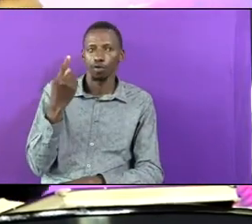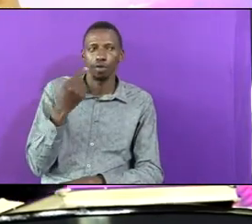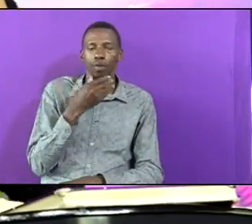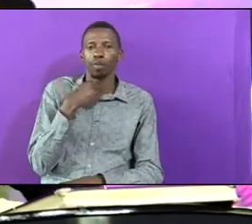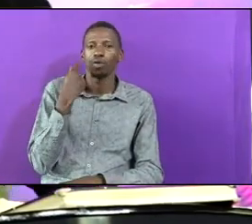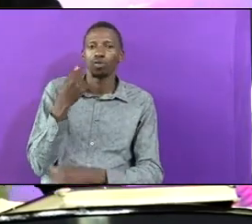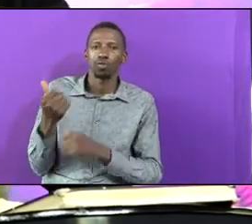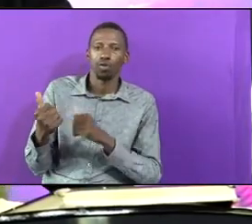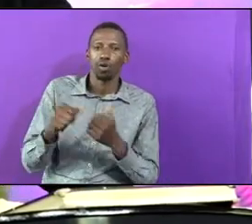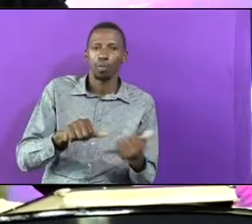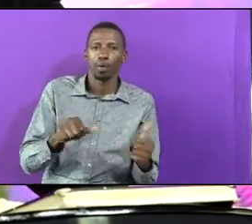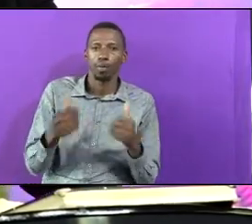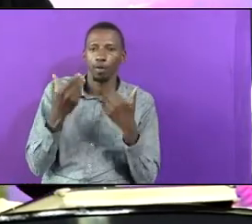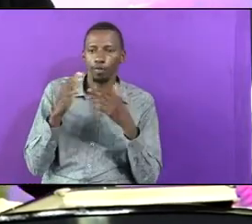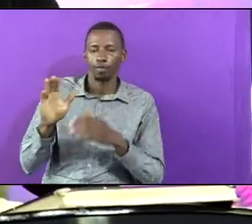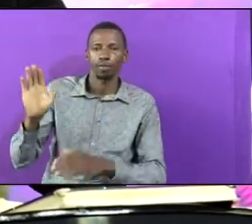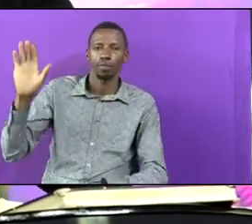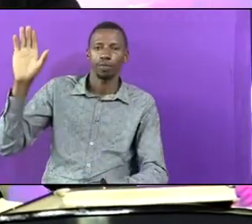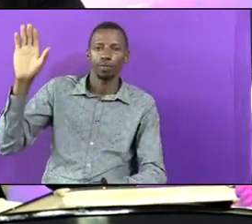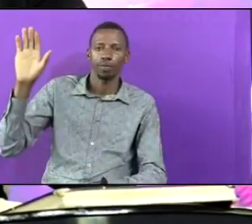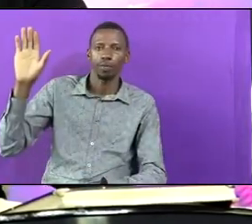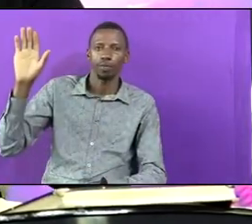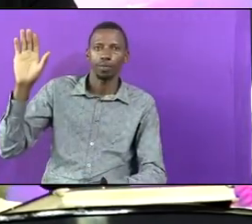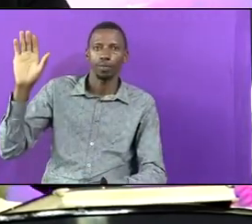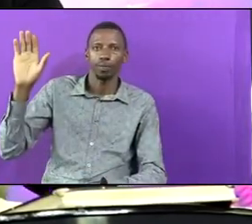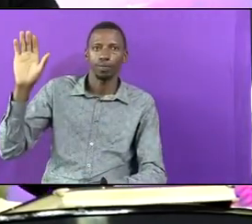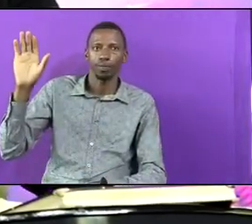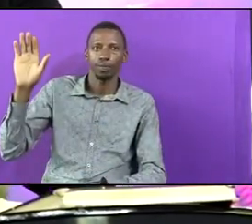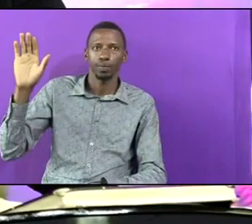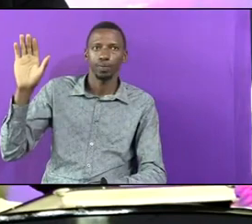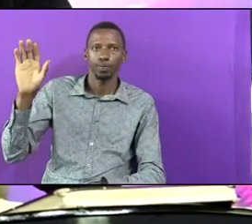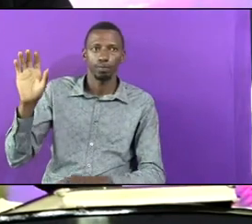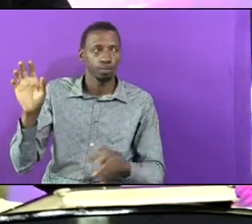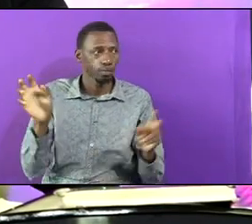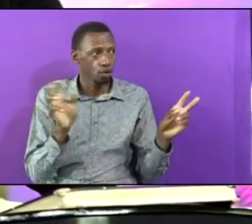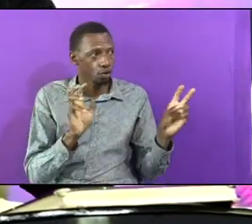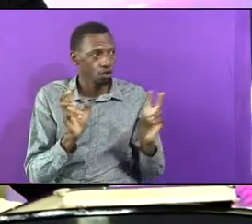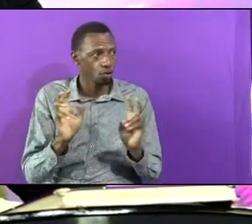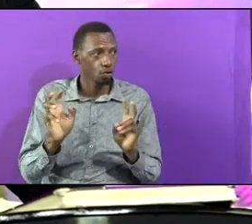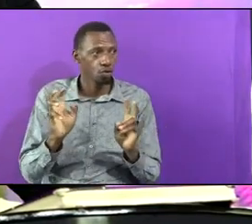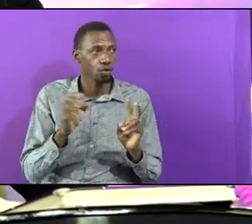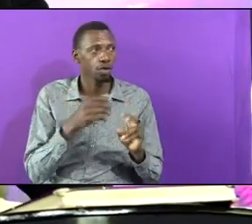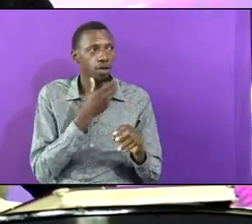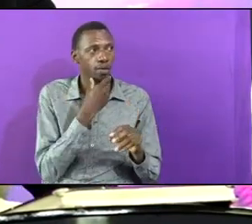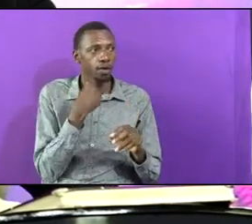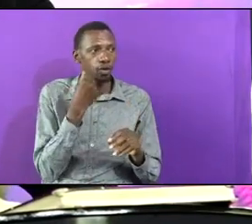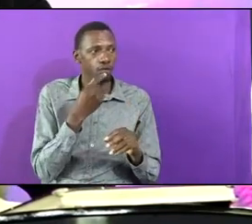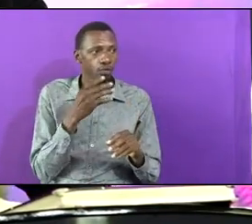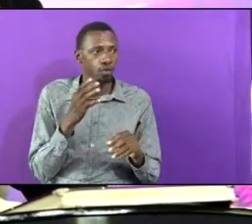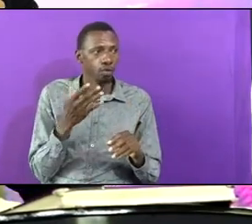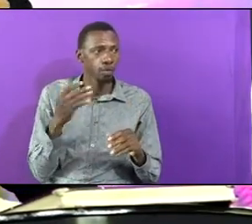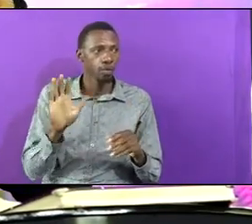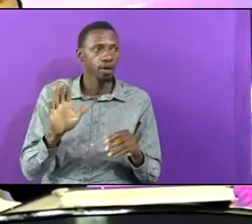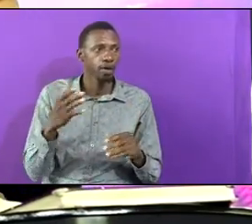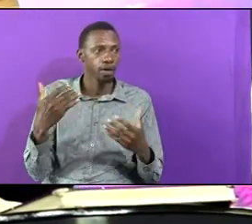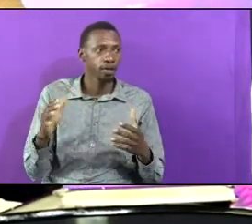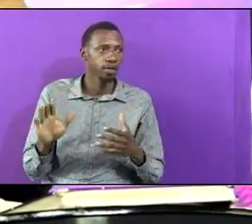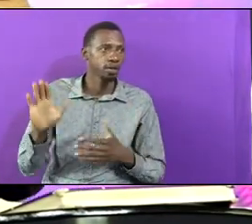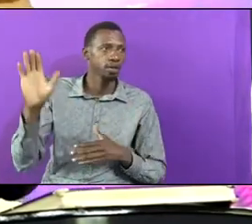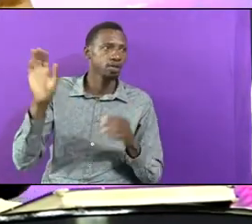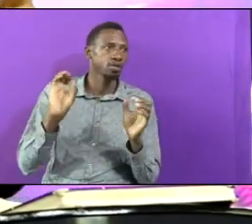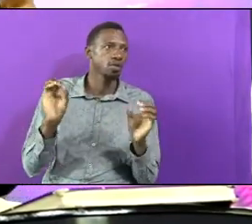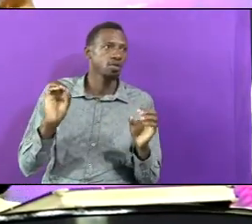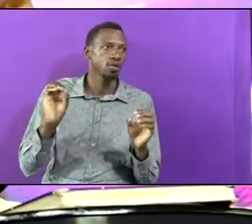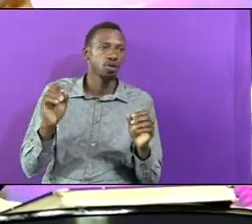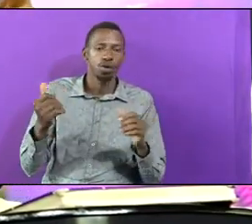Those Who Are Baptized Carry Up Your Hands You Can Look Around And See The Men Who Are Not Carrying Up Their Hands They